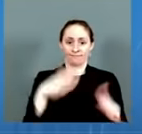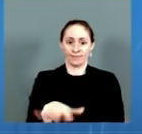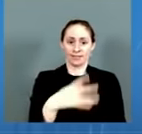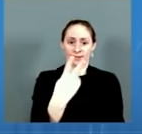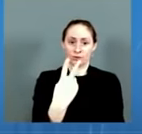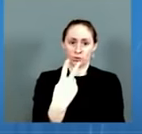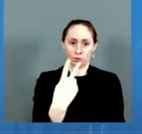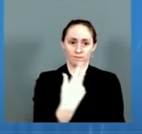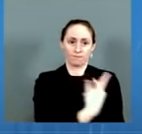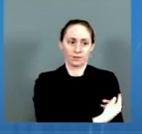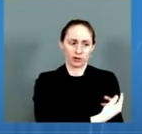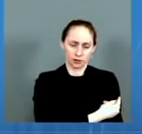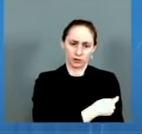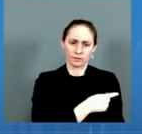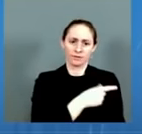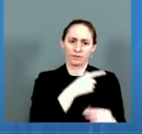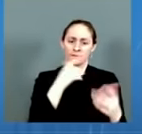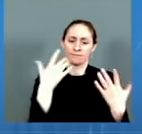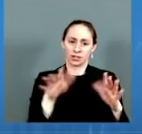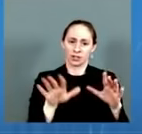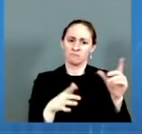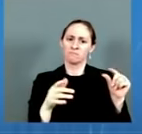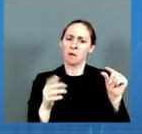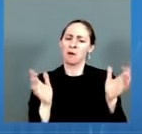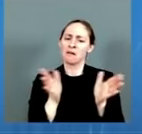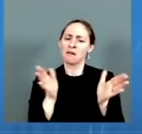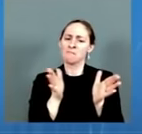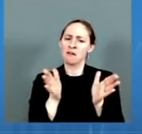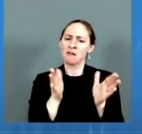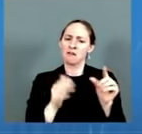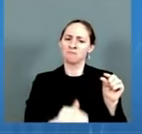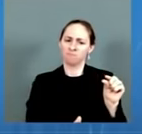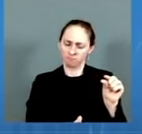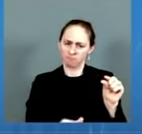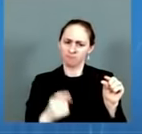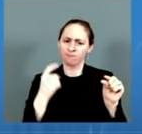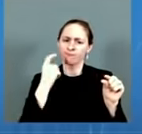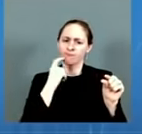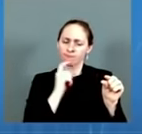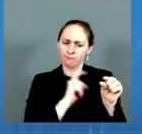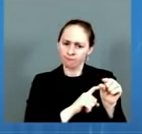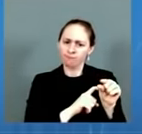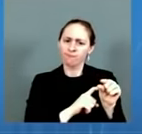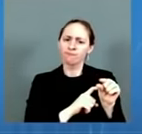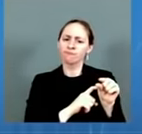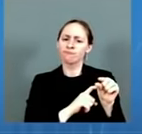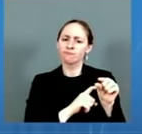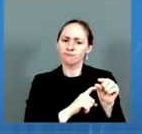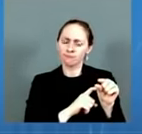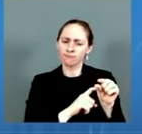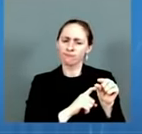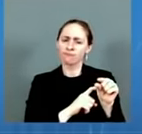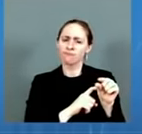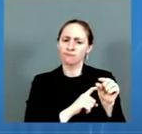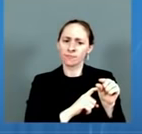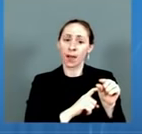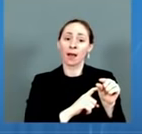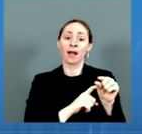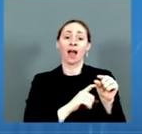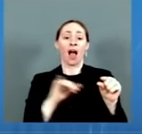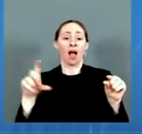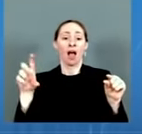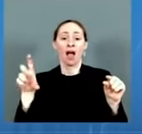that are even below the level of detection. However, if you look at two weeks post the third dose,